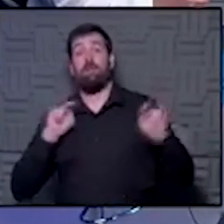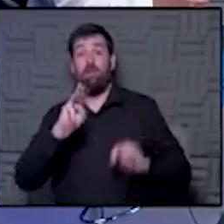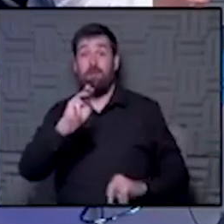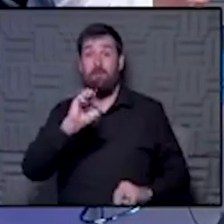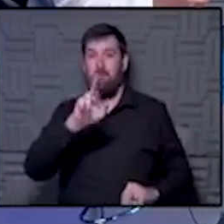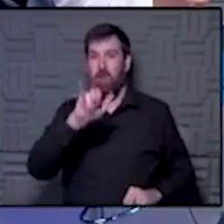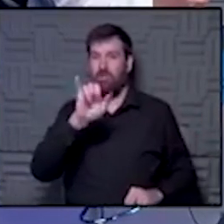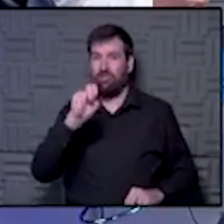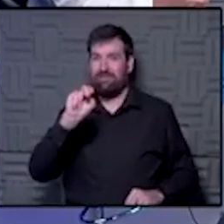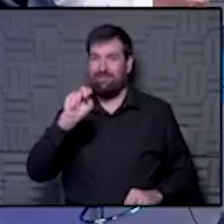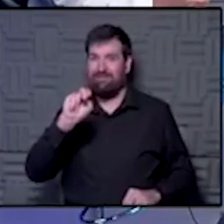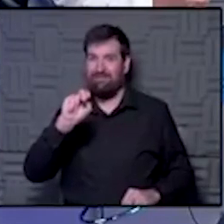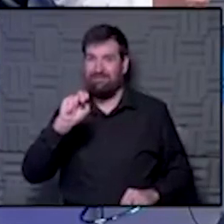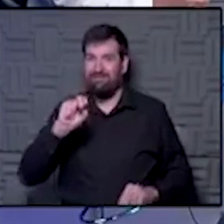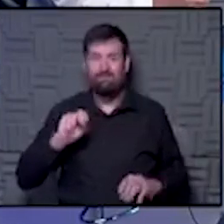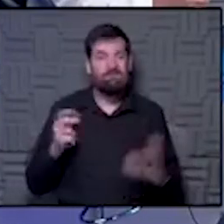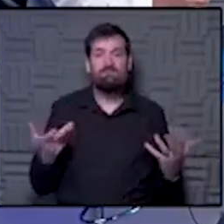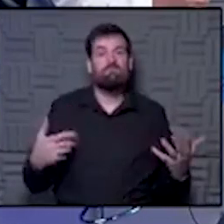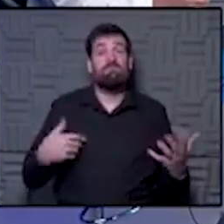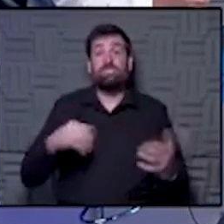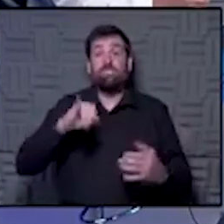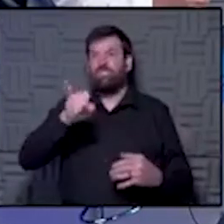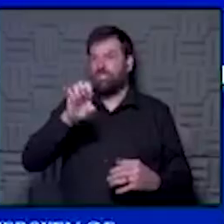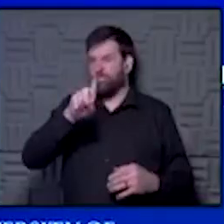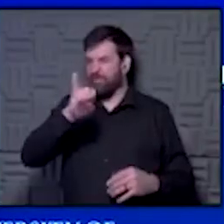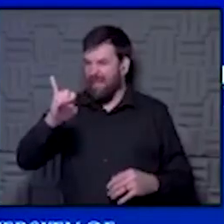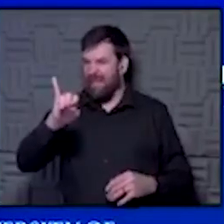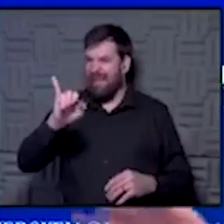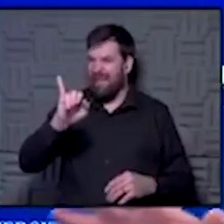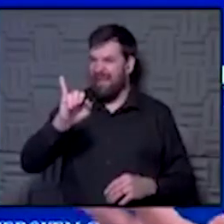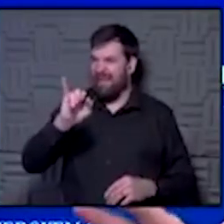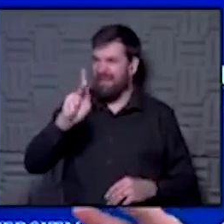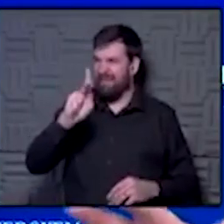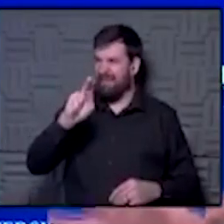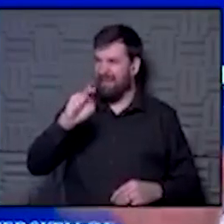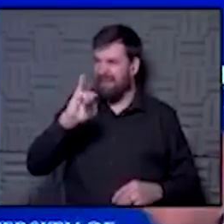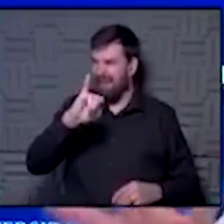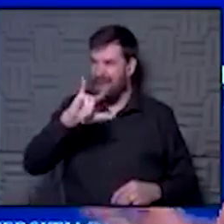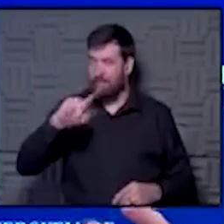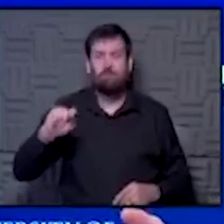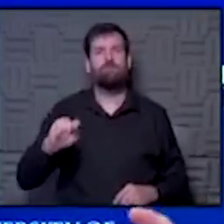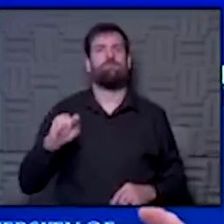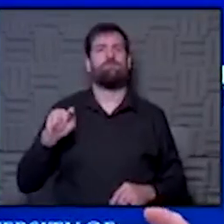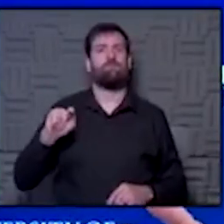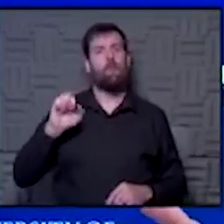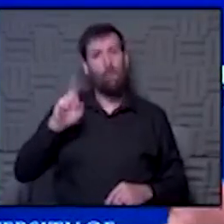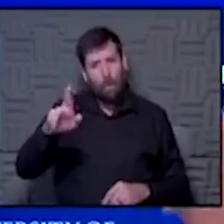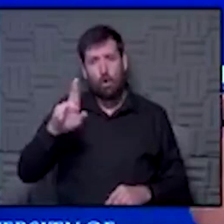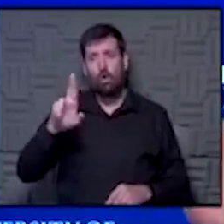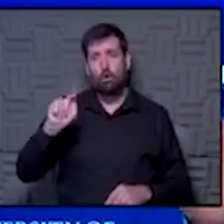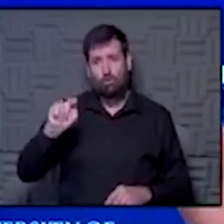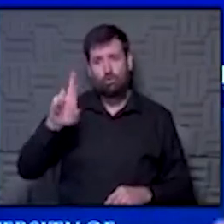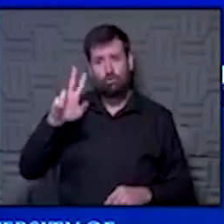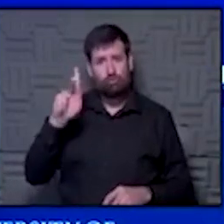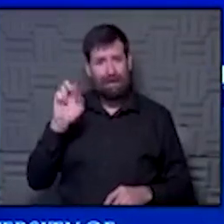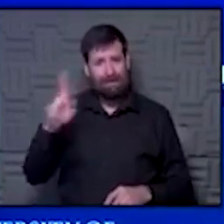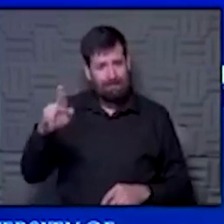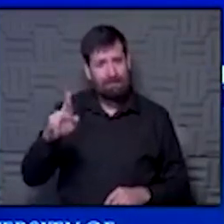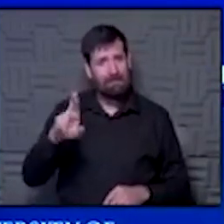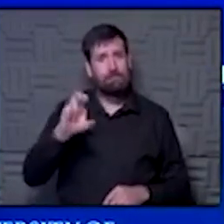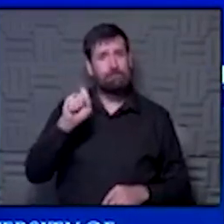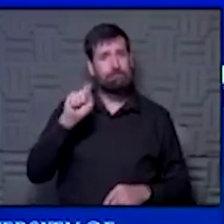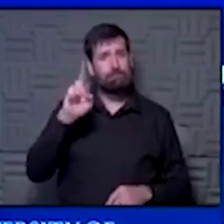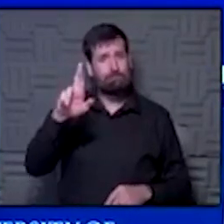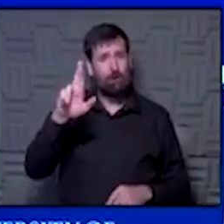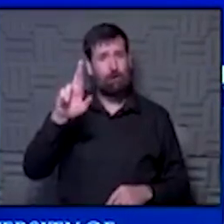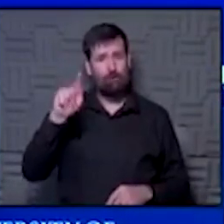I don't care. Make yourself get voted. Jedi Knight. That's right. Or wait, can I just say Trekkie because last night Star Trek Discovery opened and